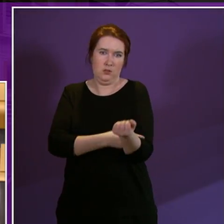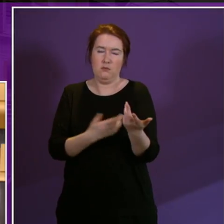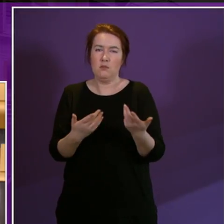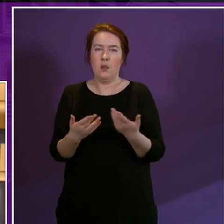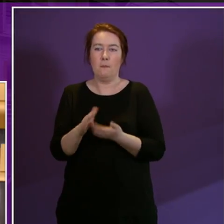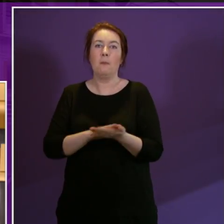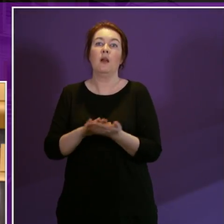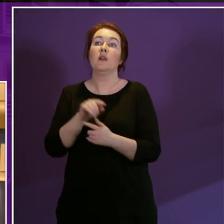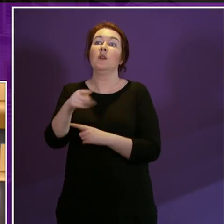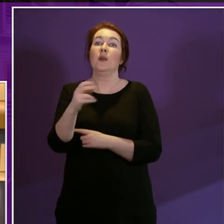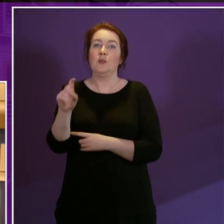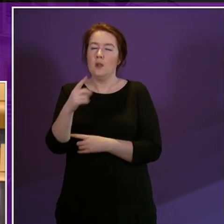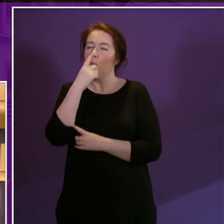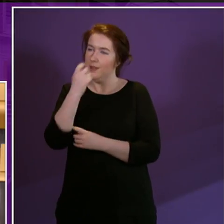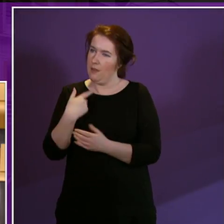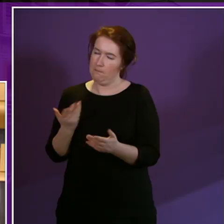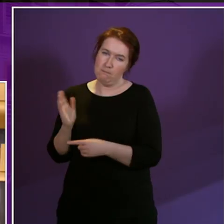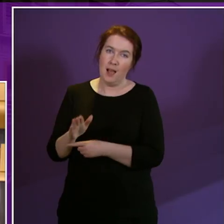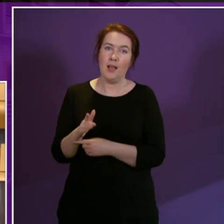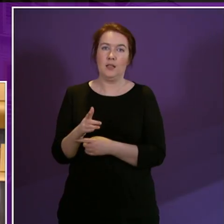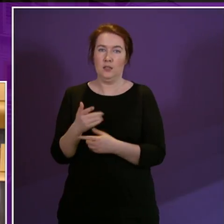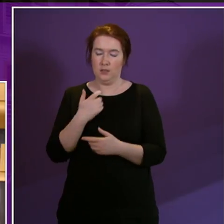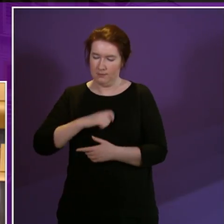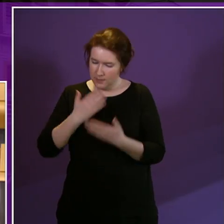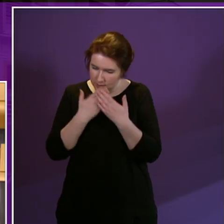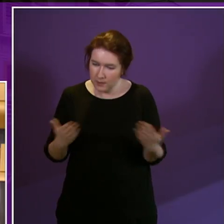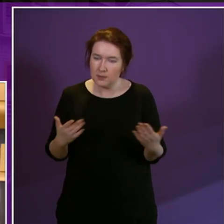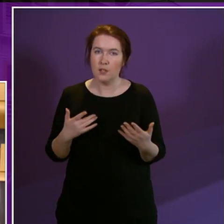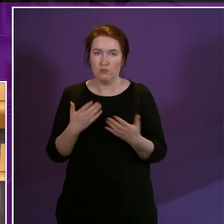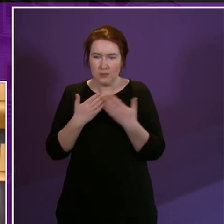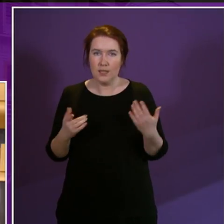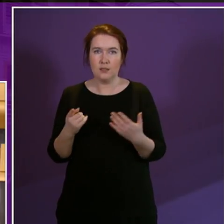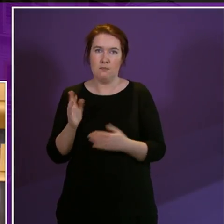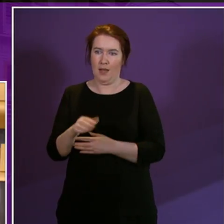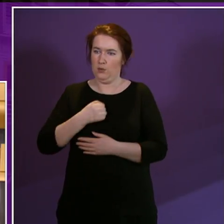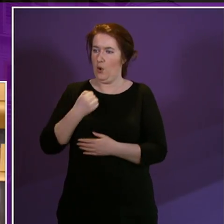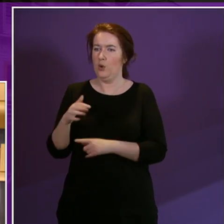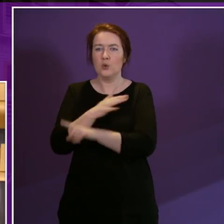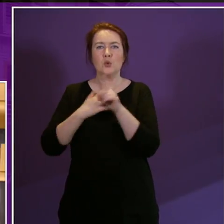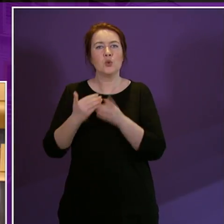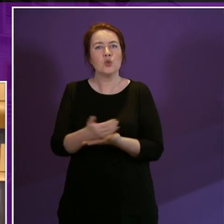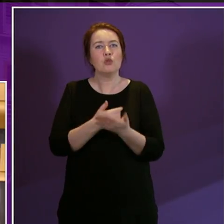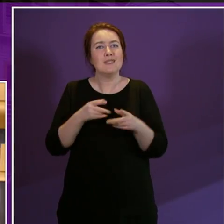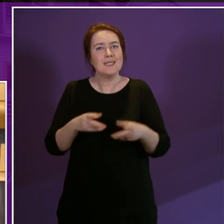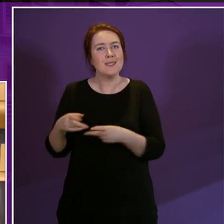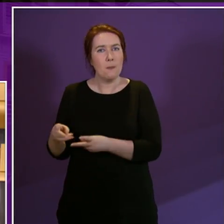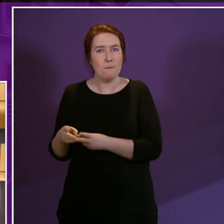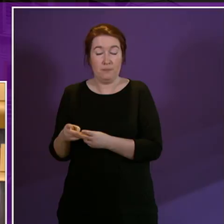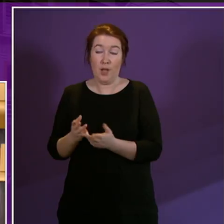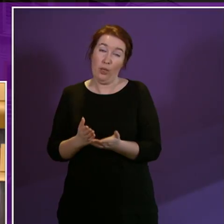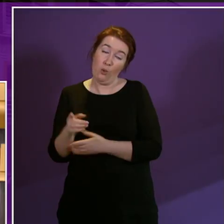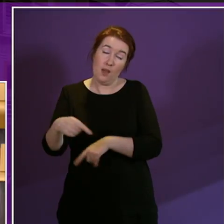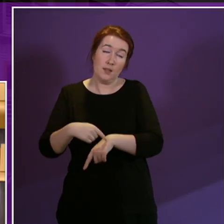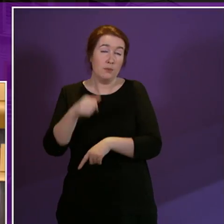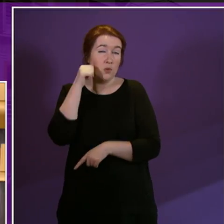chance to restore dignity and respect to the heart of the social security system. And during that time, the Tories will